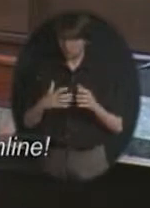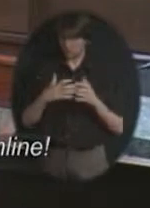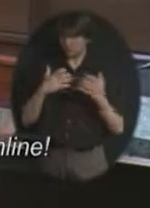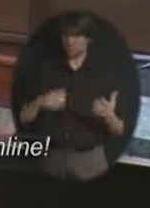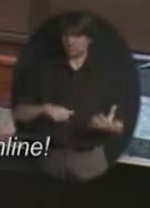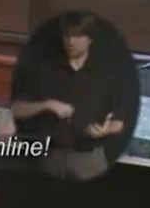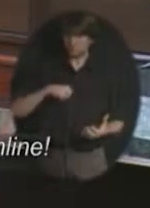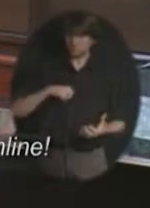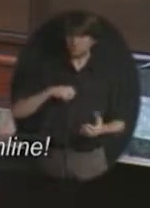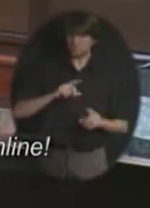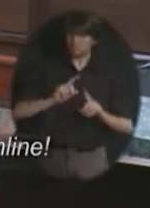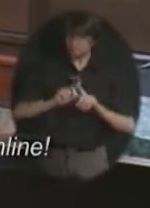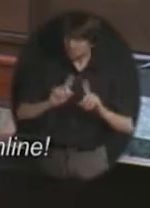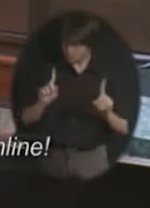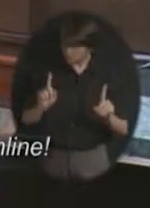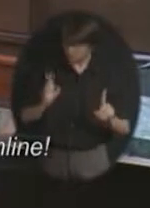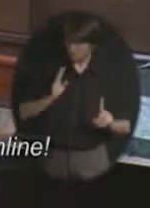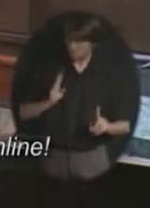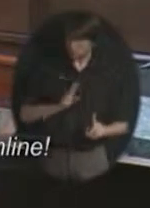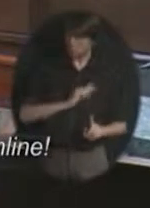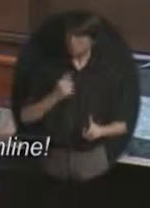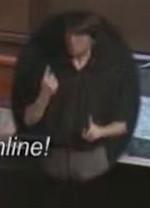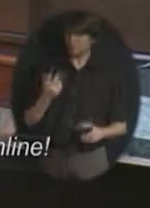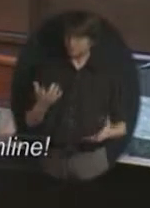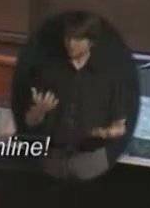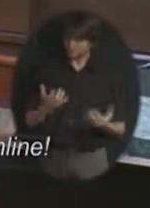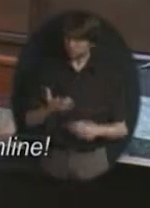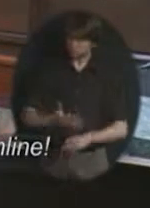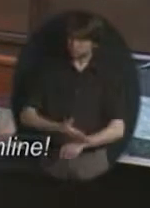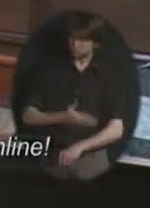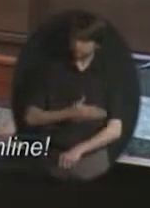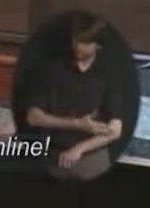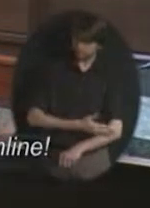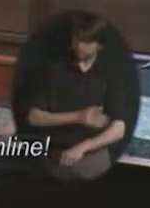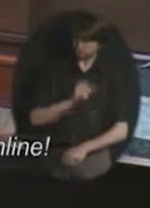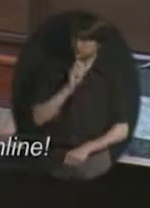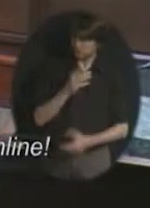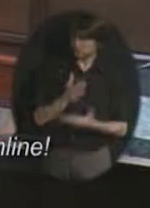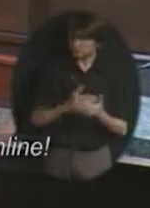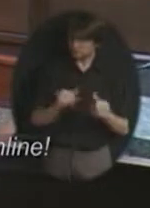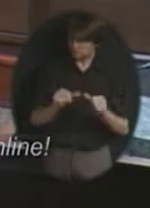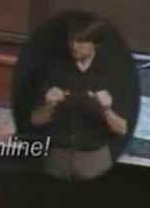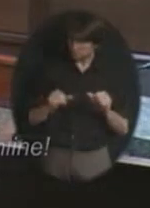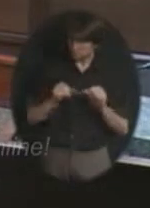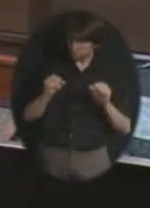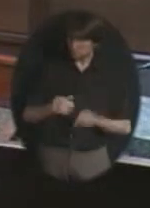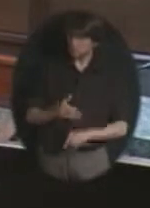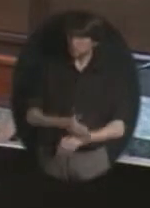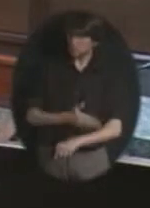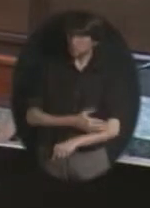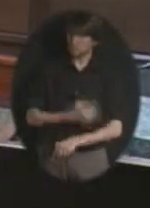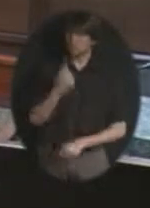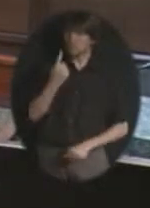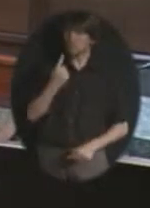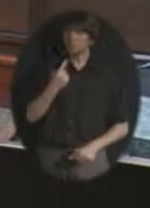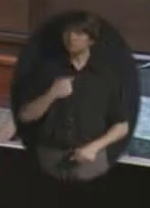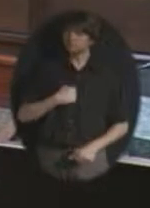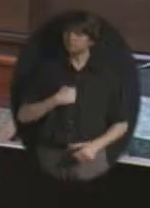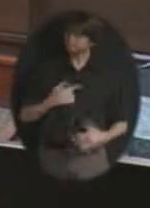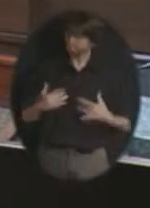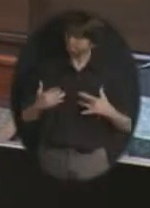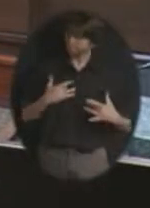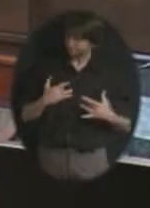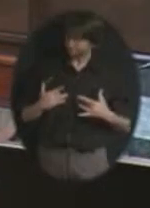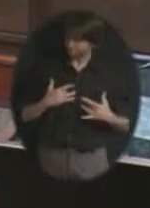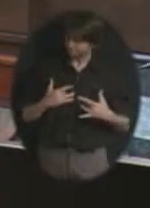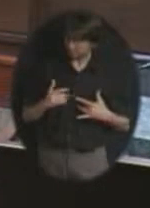however, is always looking to make improvements, and so I'm sure there are a few areas here. The one that really concerns me the most is the